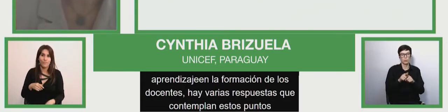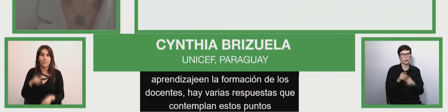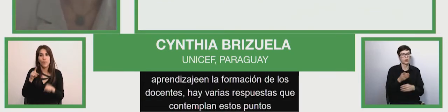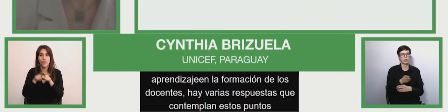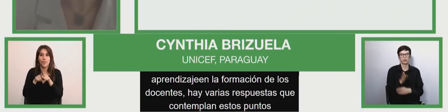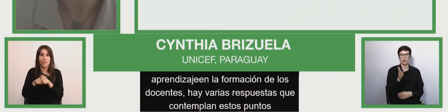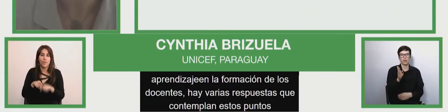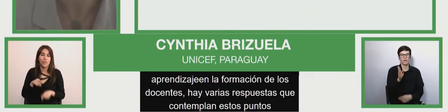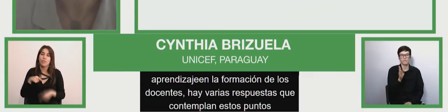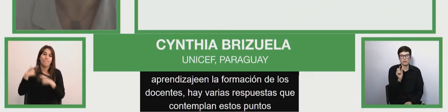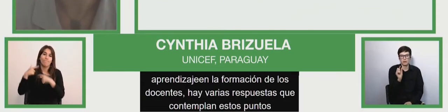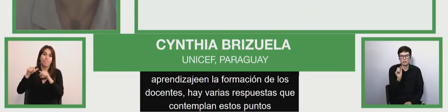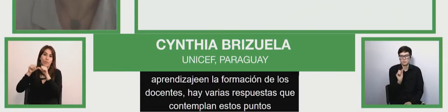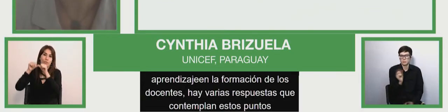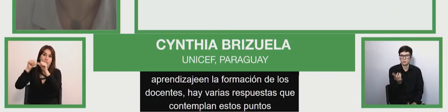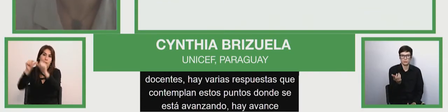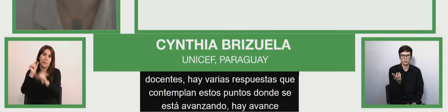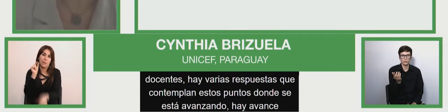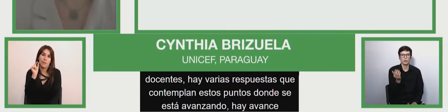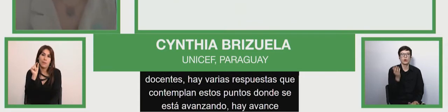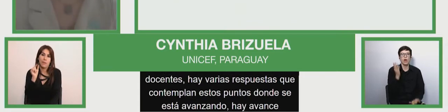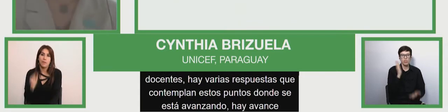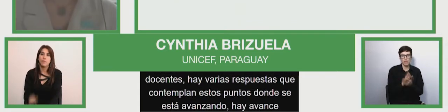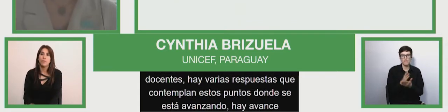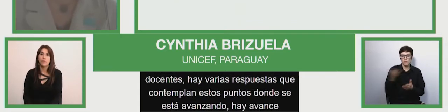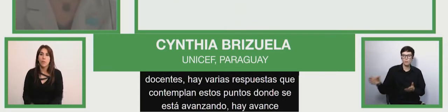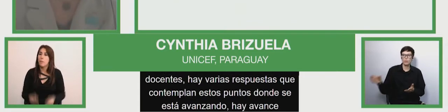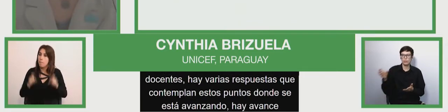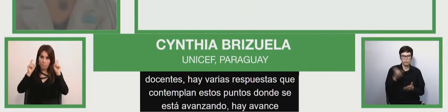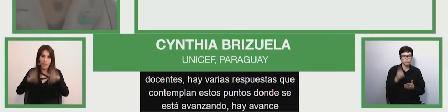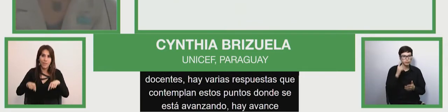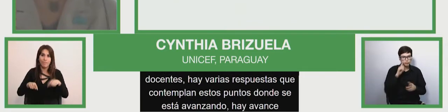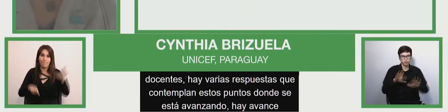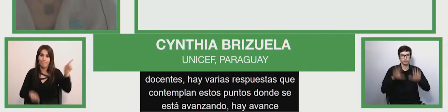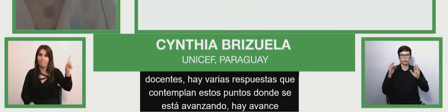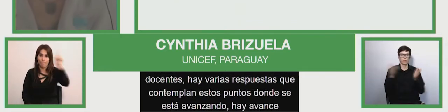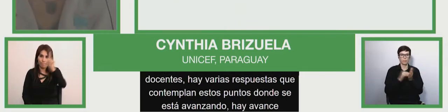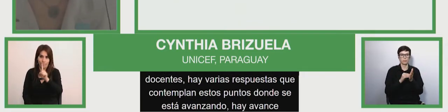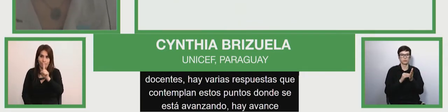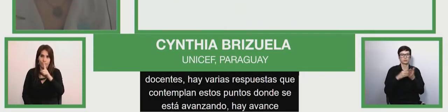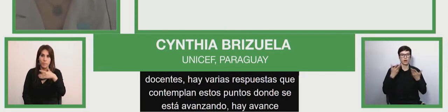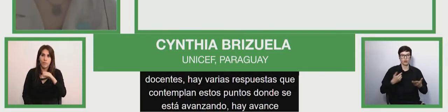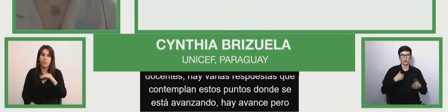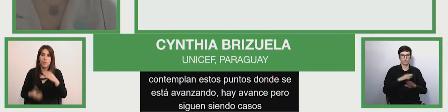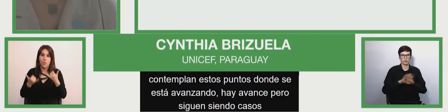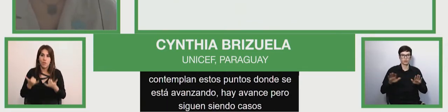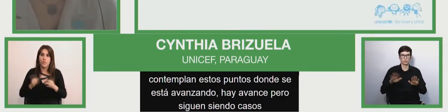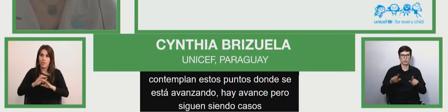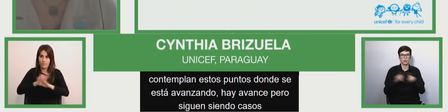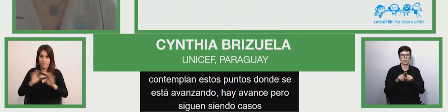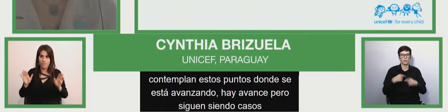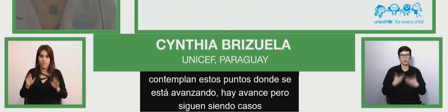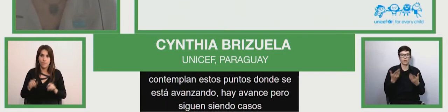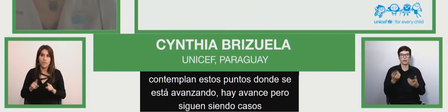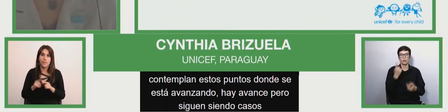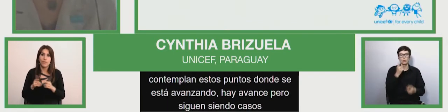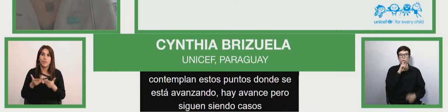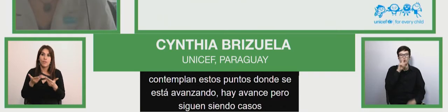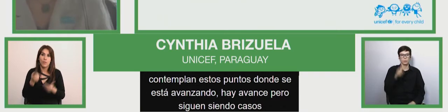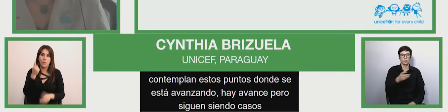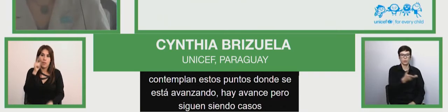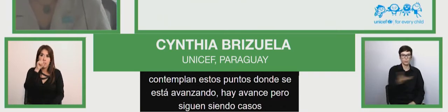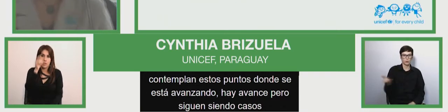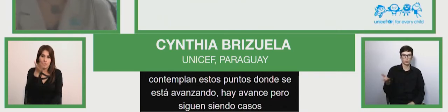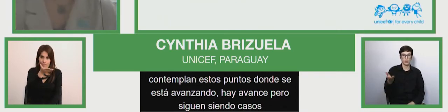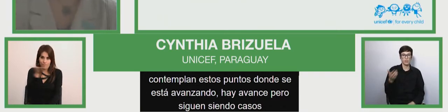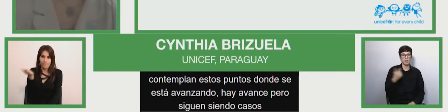cases which have to become part of the system and only just to finish and leave this question open we